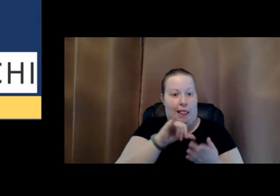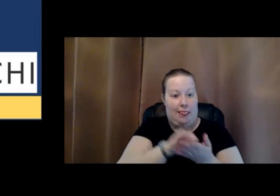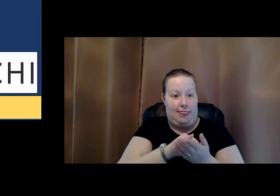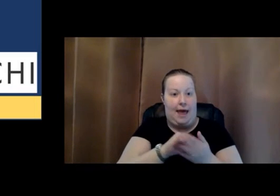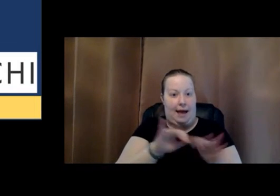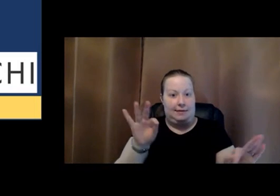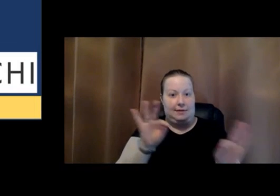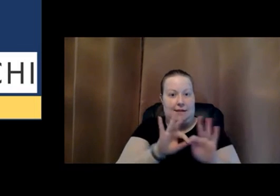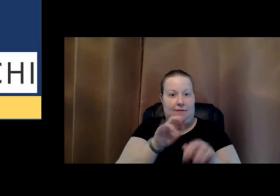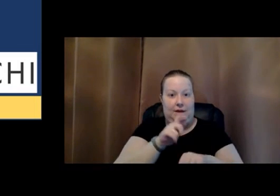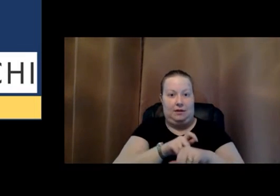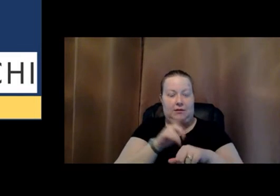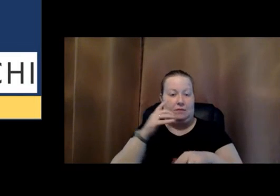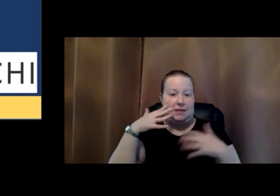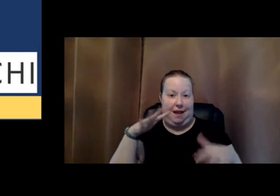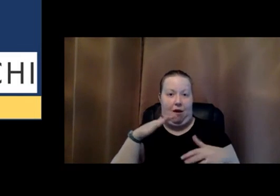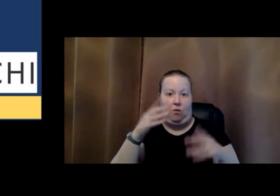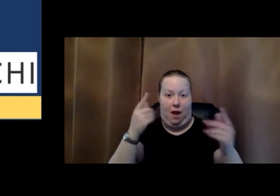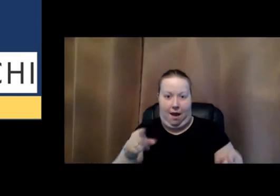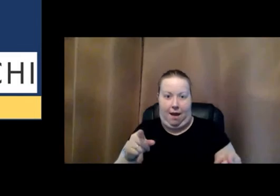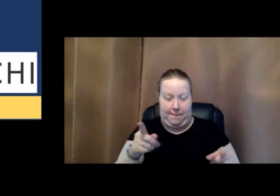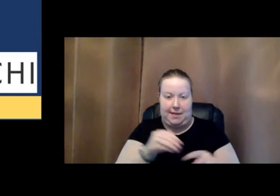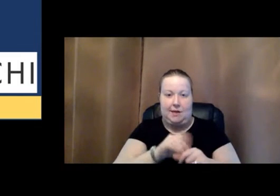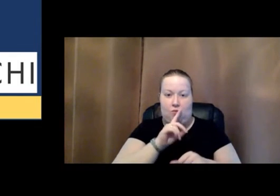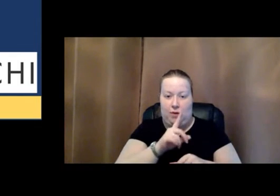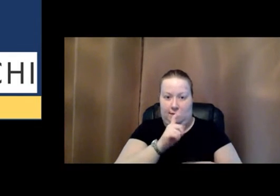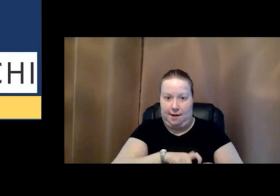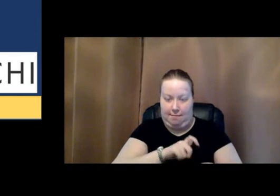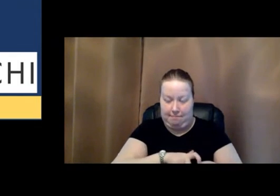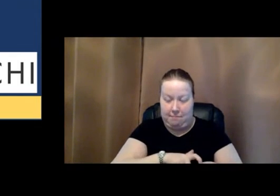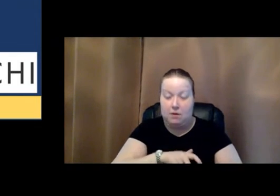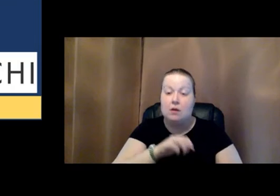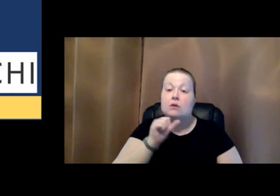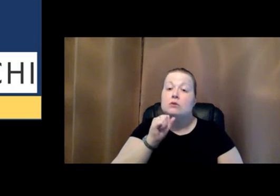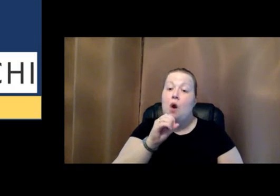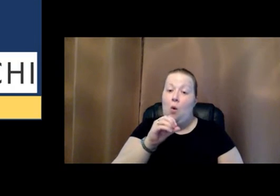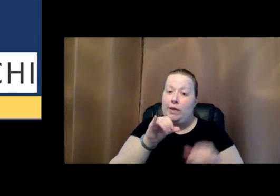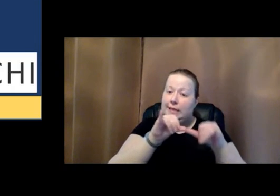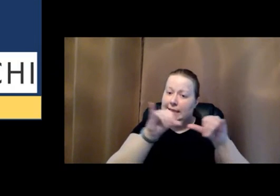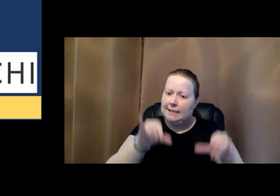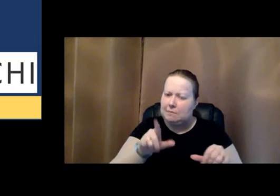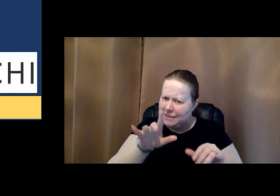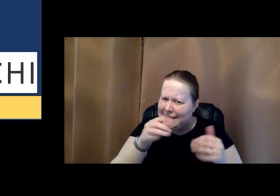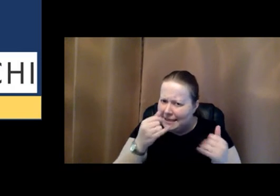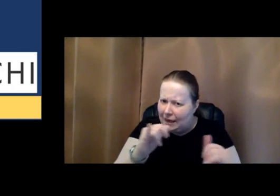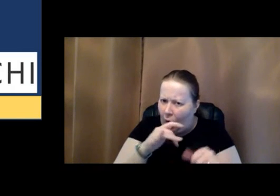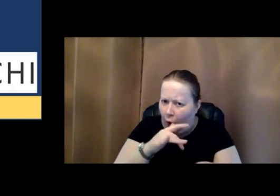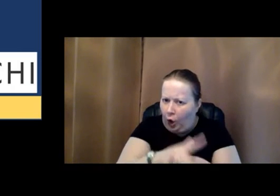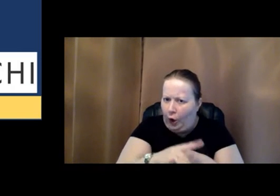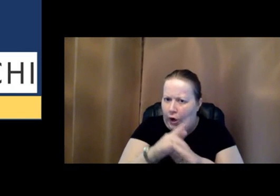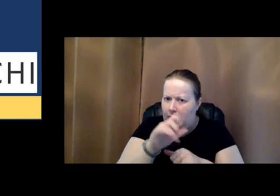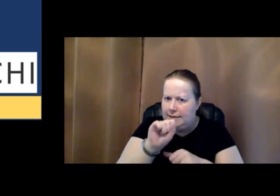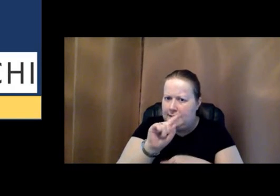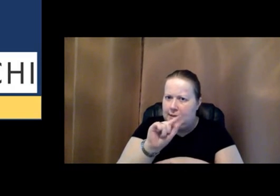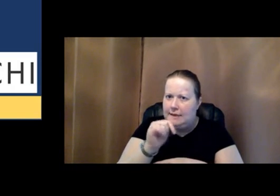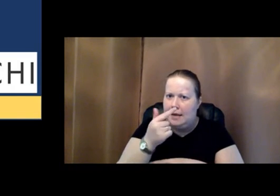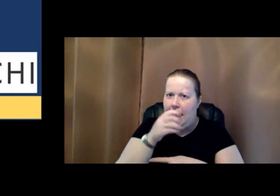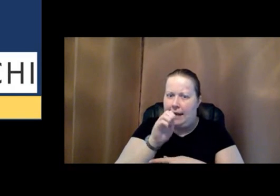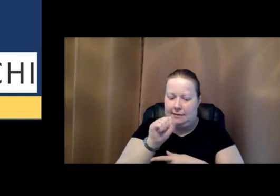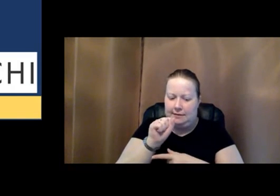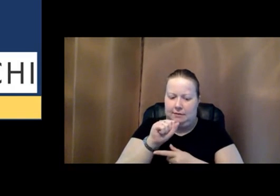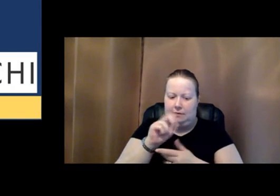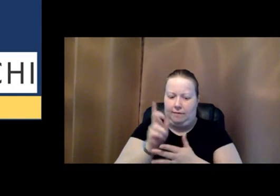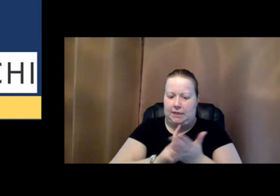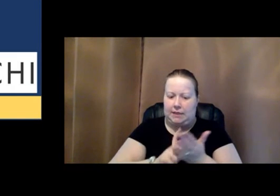occur in real time. So our system that we're still in the early stages of designing and defining